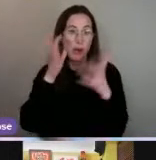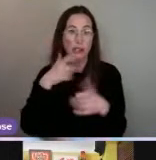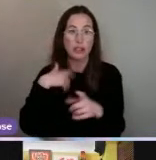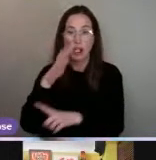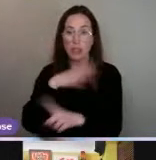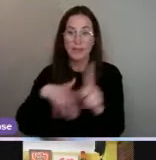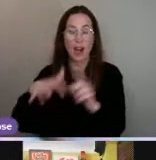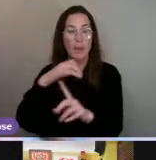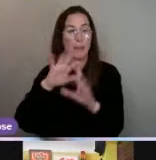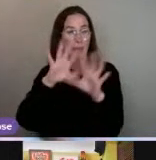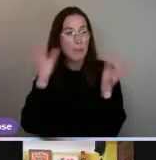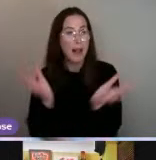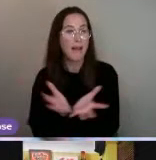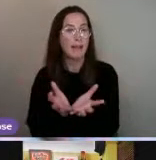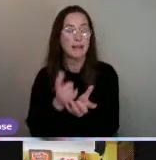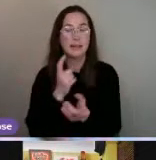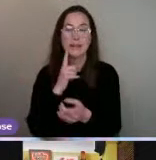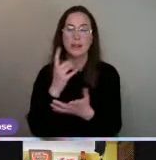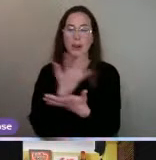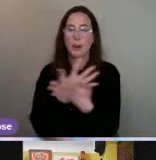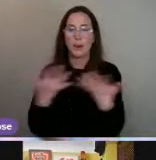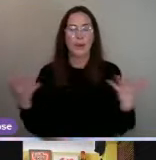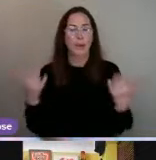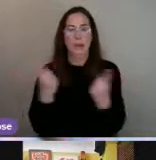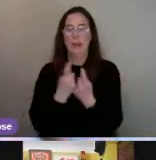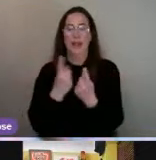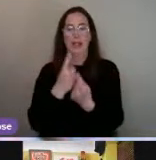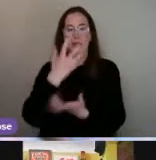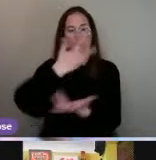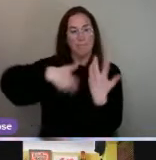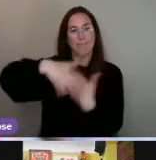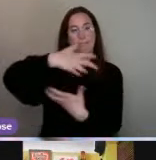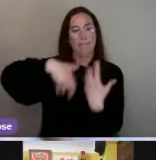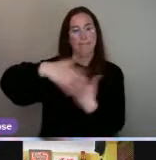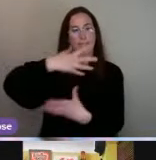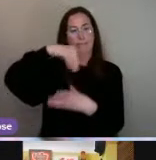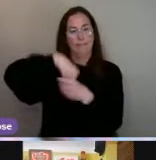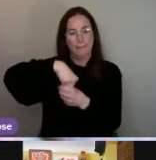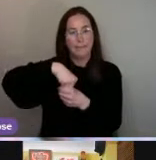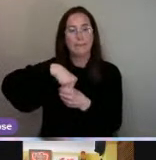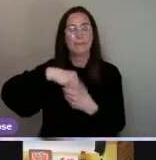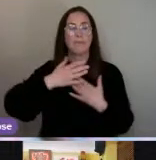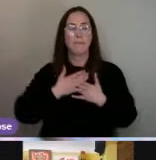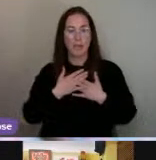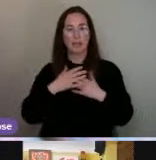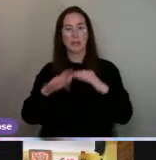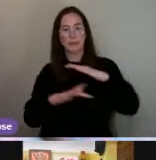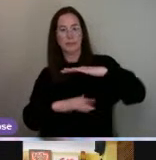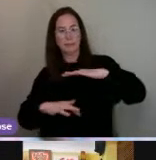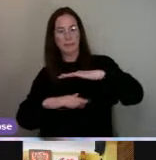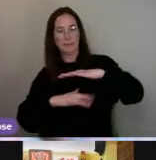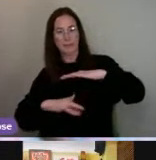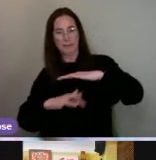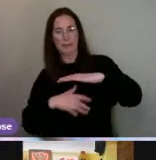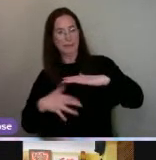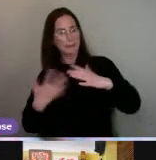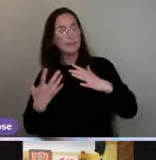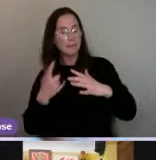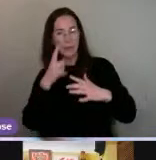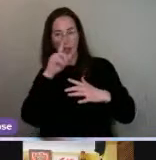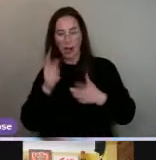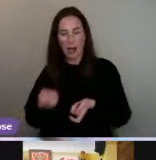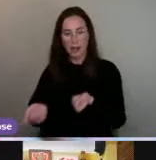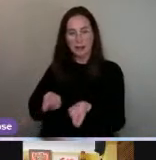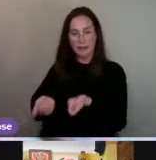planet. So there's all these other things that kind of can be entangled around you. But then you've got other things that are beneath the surface, which you